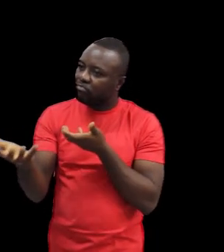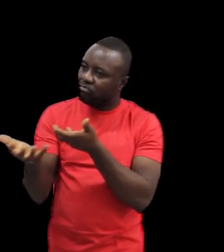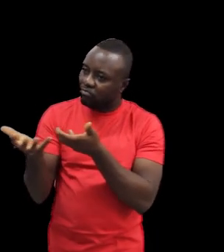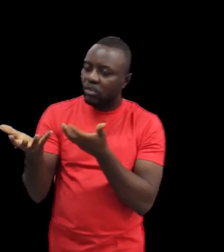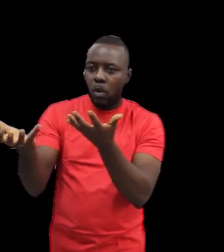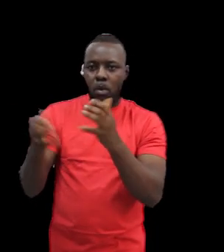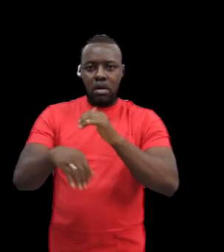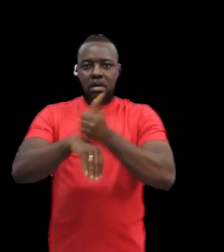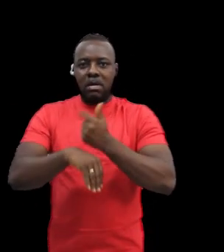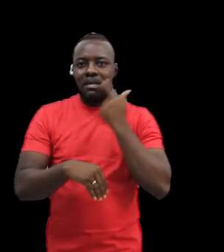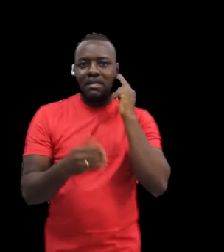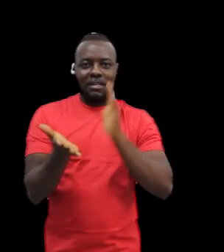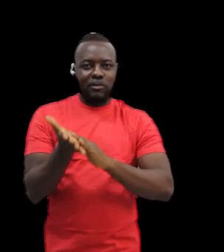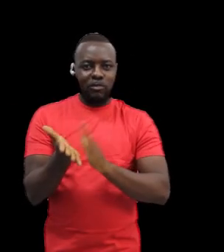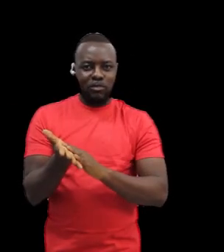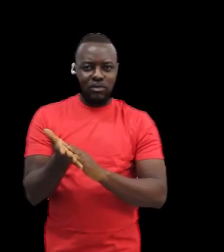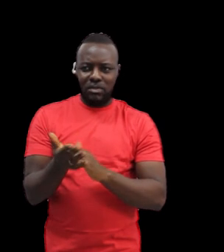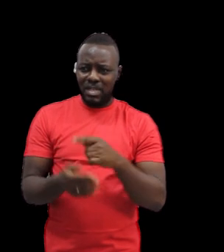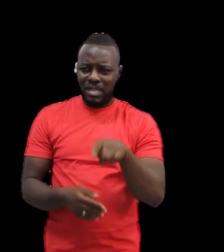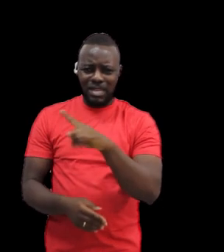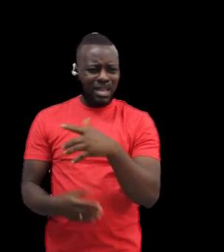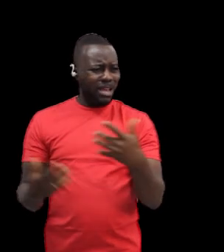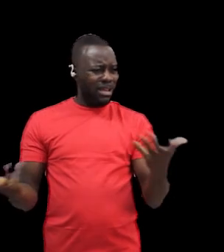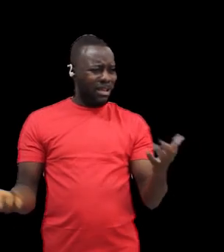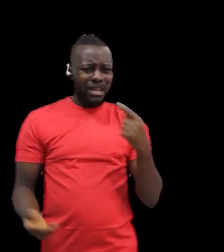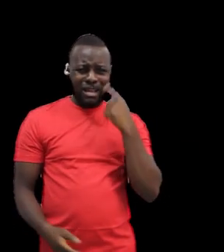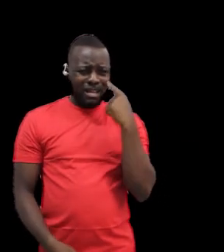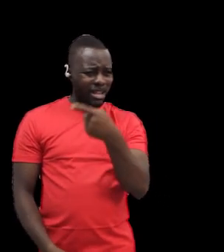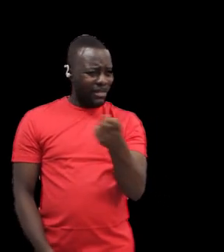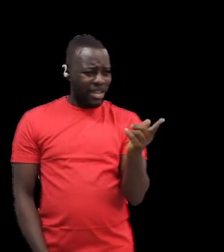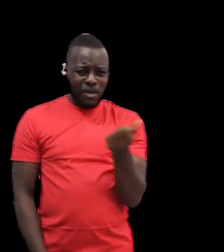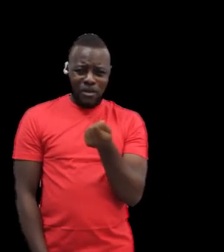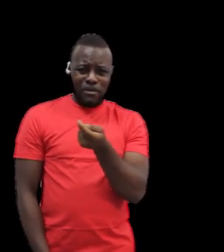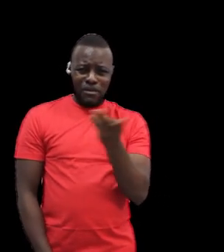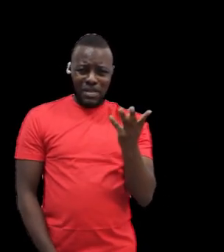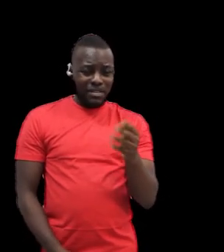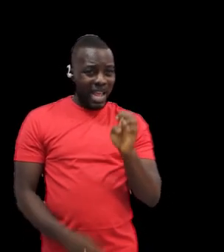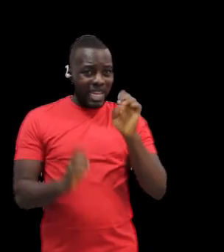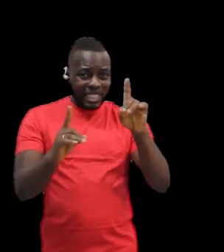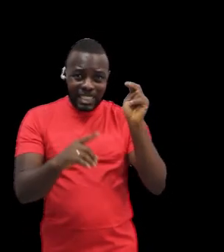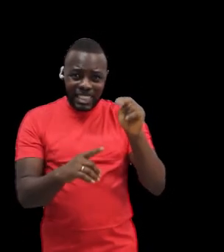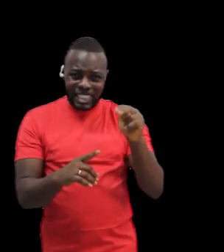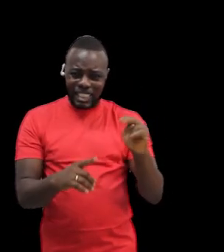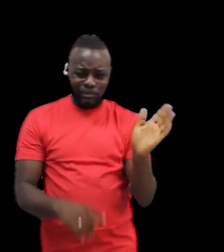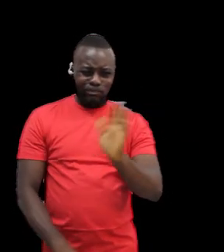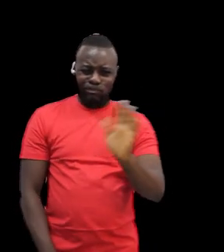He told them he wanted to start a school for the Deaf. But they said, oh, we have few Deaf children, know enough for the school.